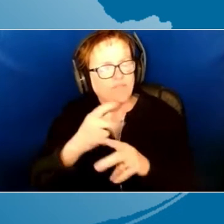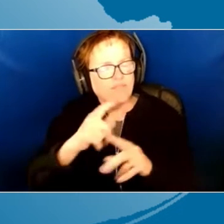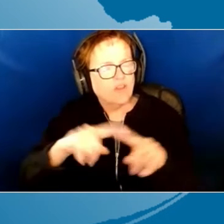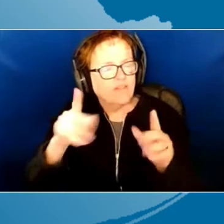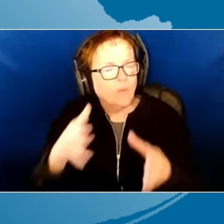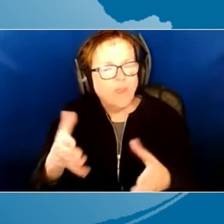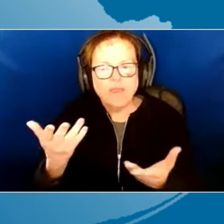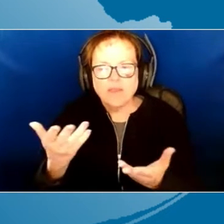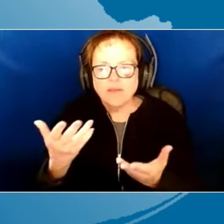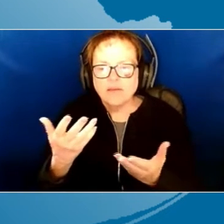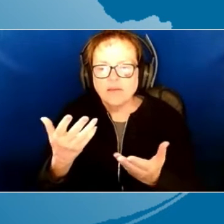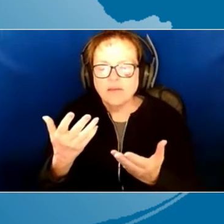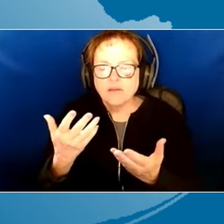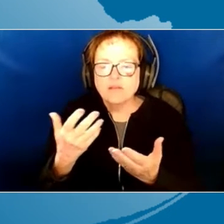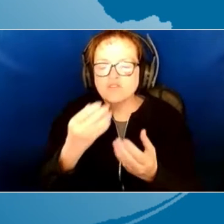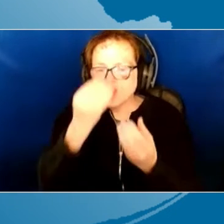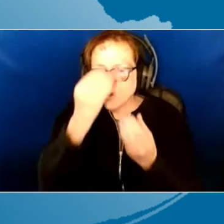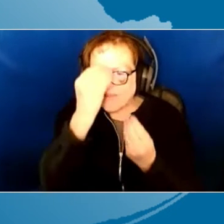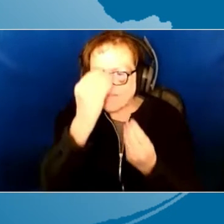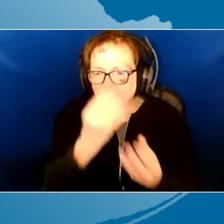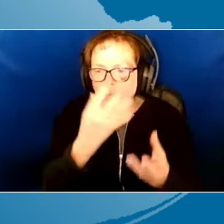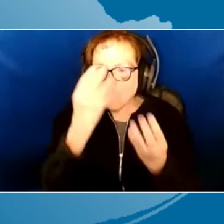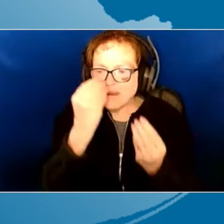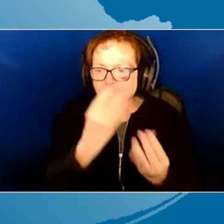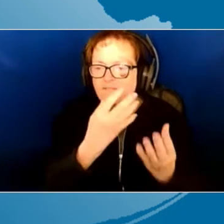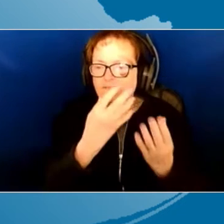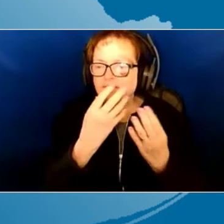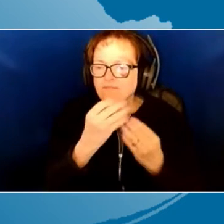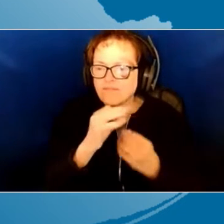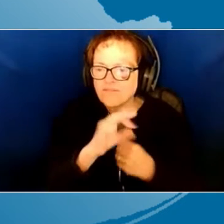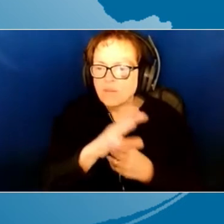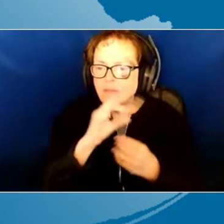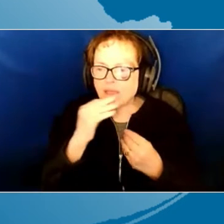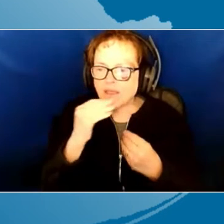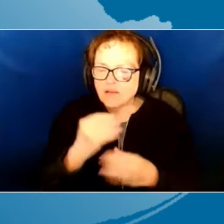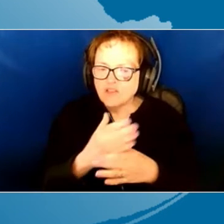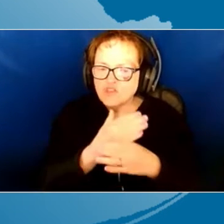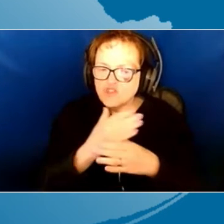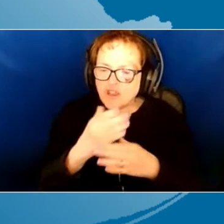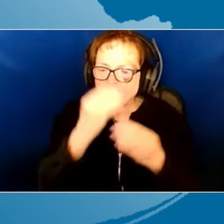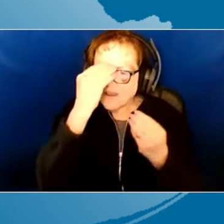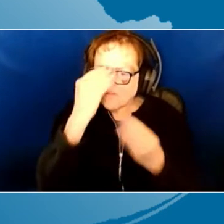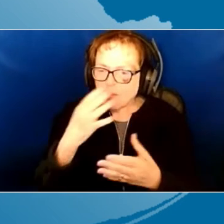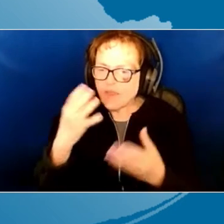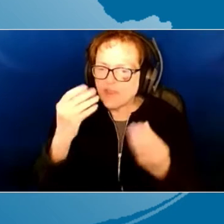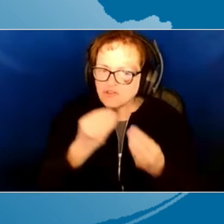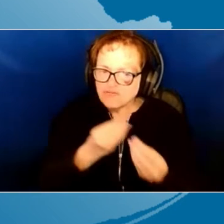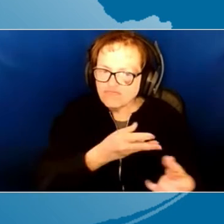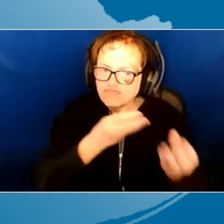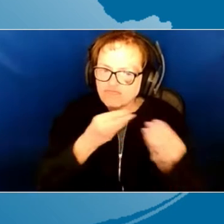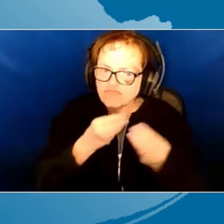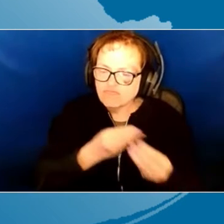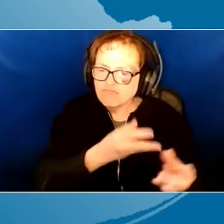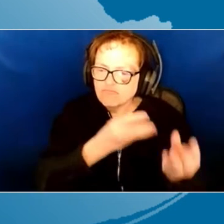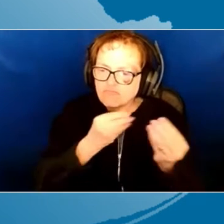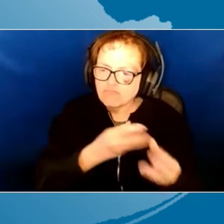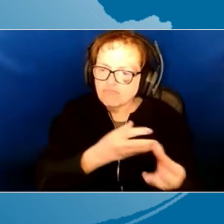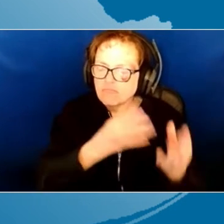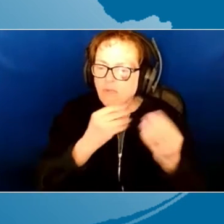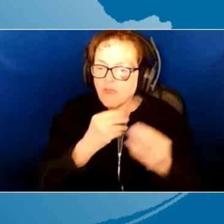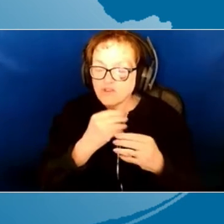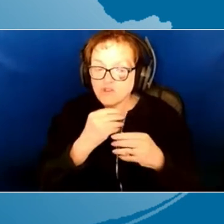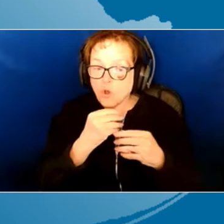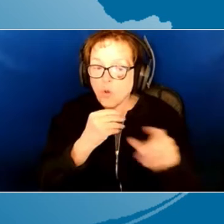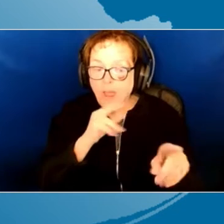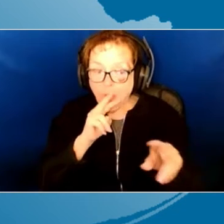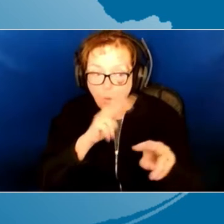So informative feedback. I keep them informed. I share information when I need to. But I observe first. I watch before I